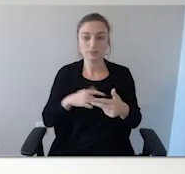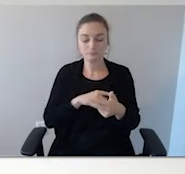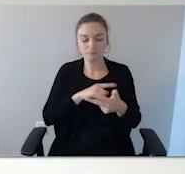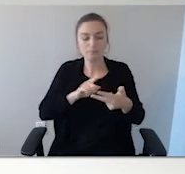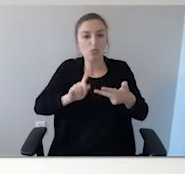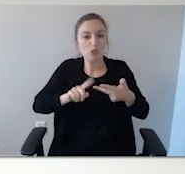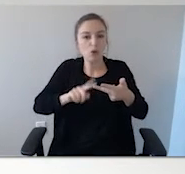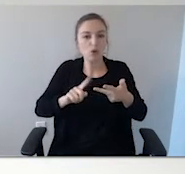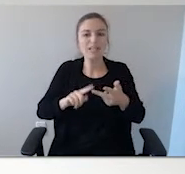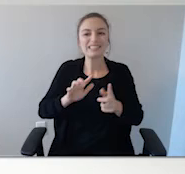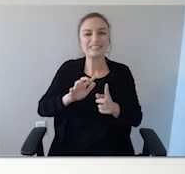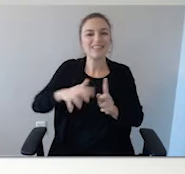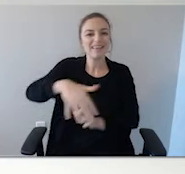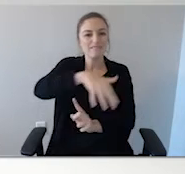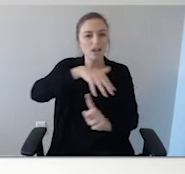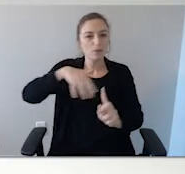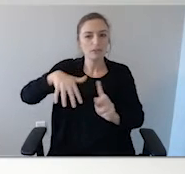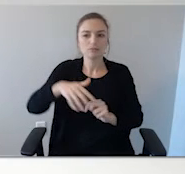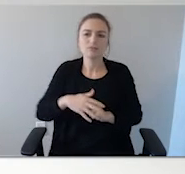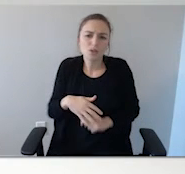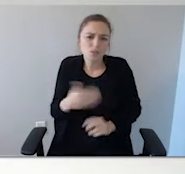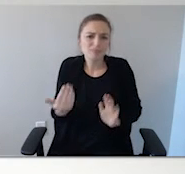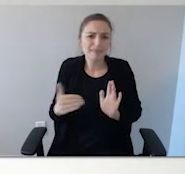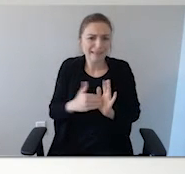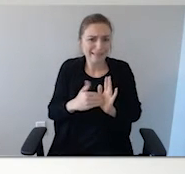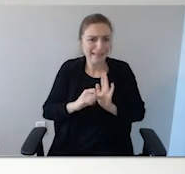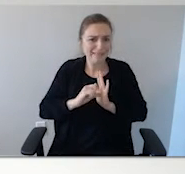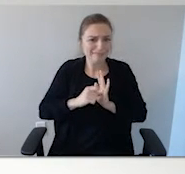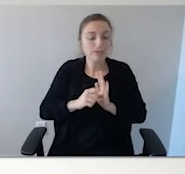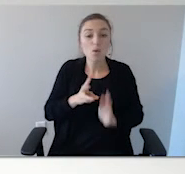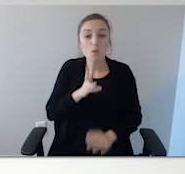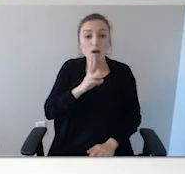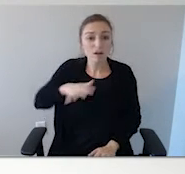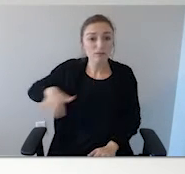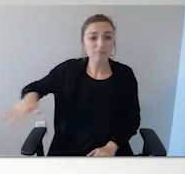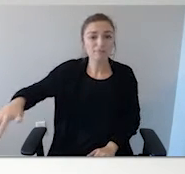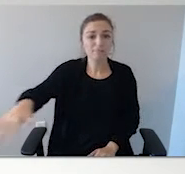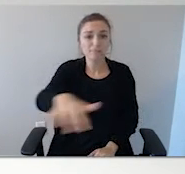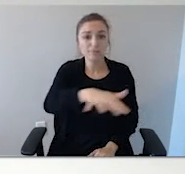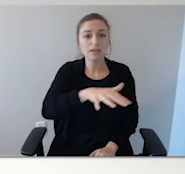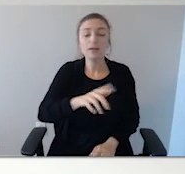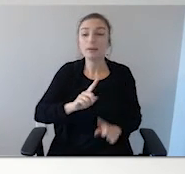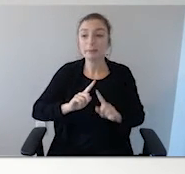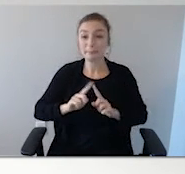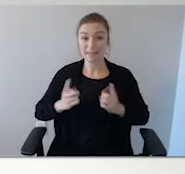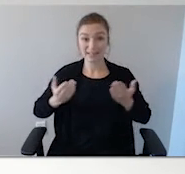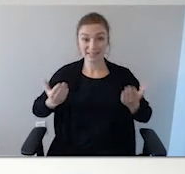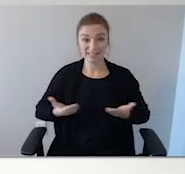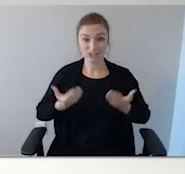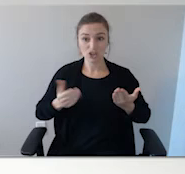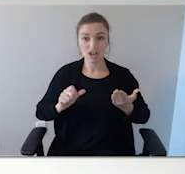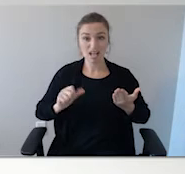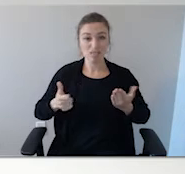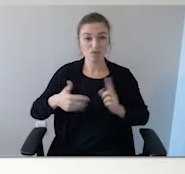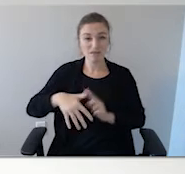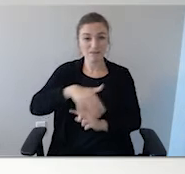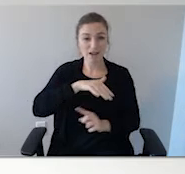conditions. Now, we do have a lot of water here. One of the environmental conditions that we have in Florida